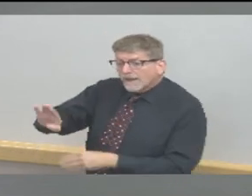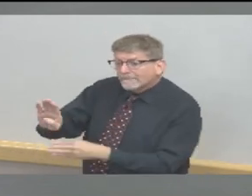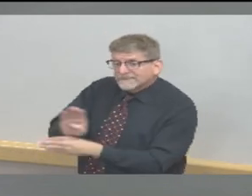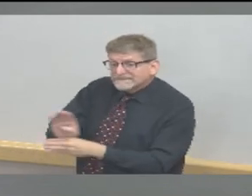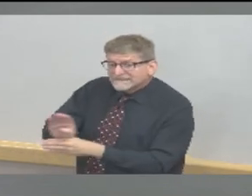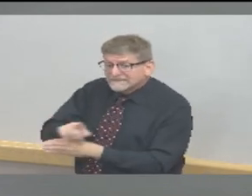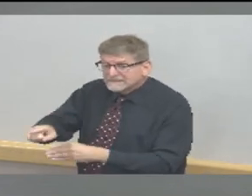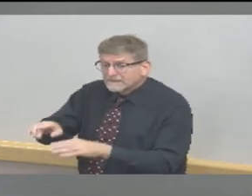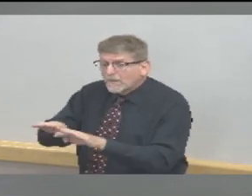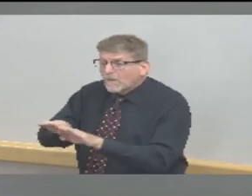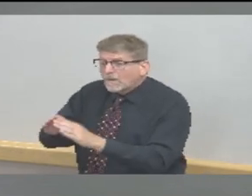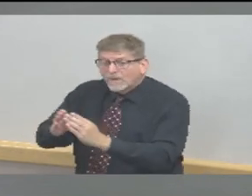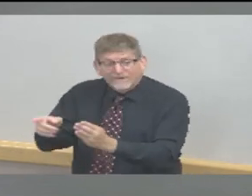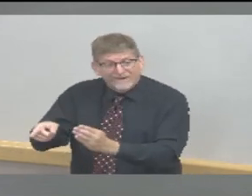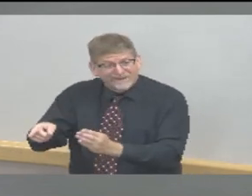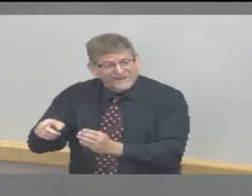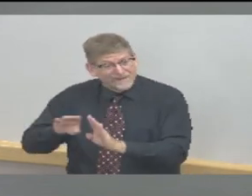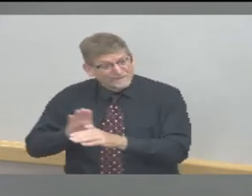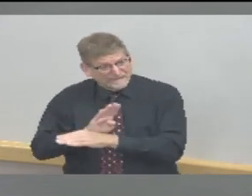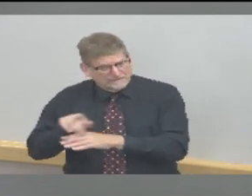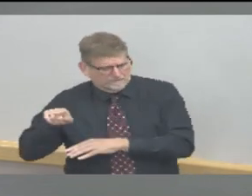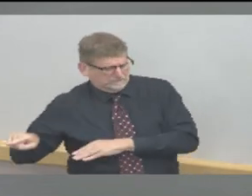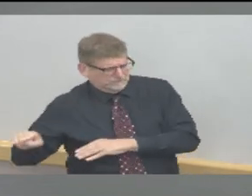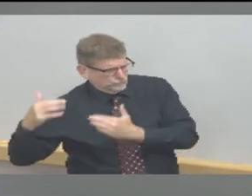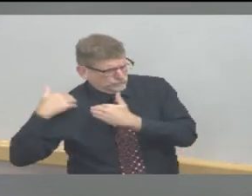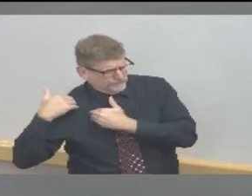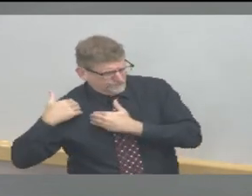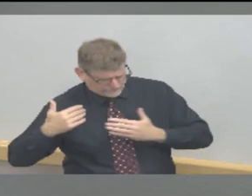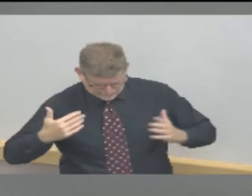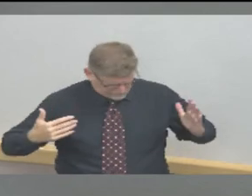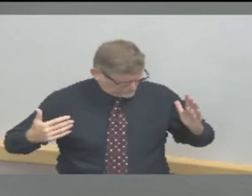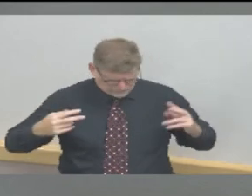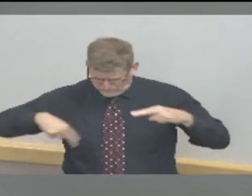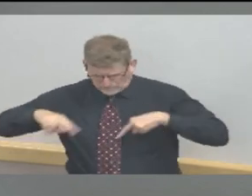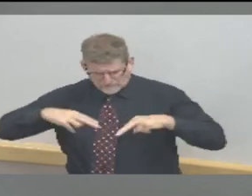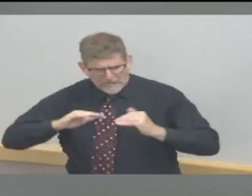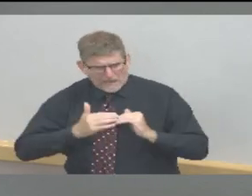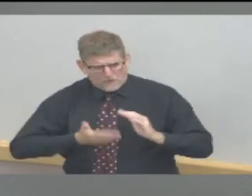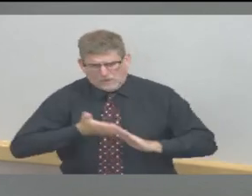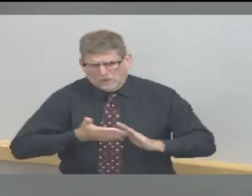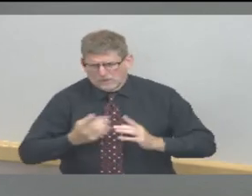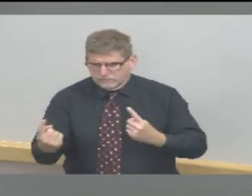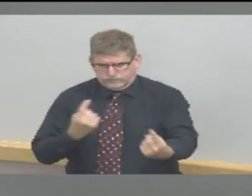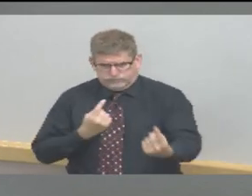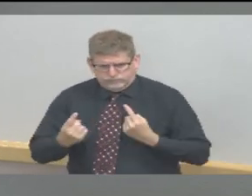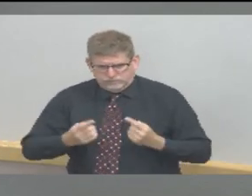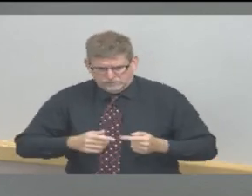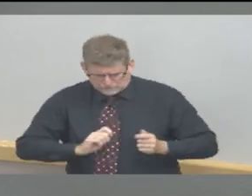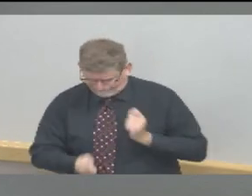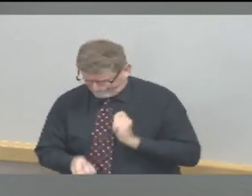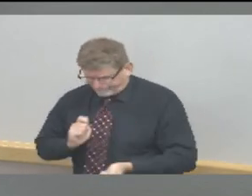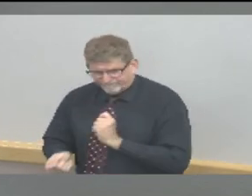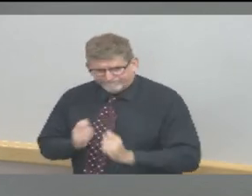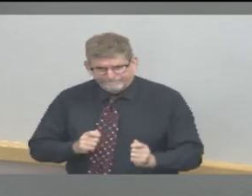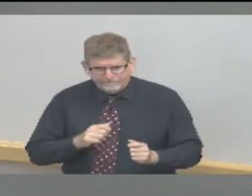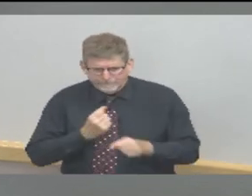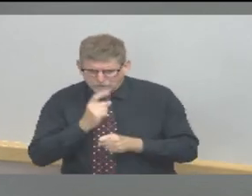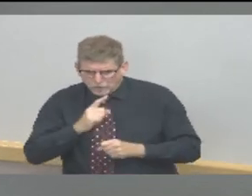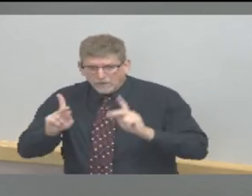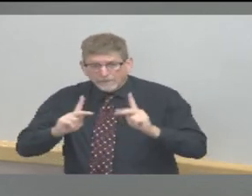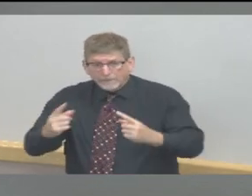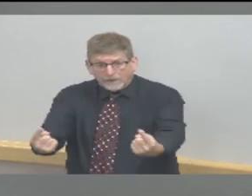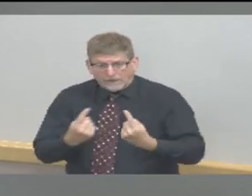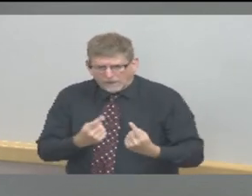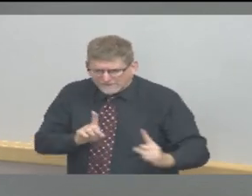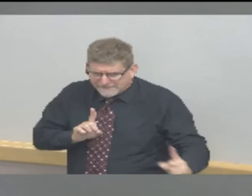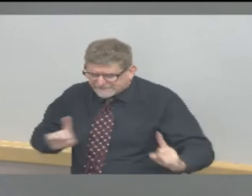social distancing and protect customers and employees in addition businesses need to establish plans to regulate customer capacity per